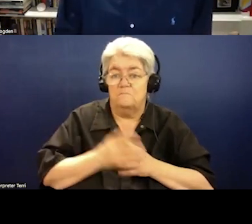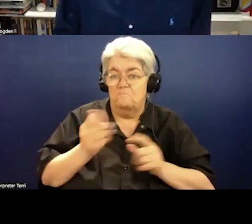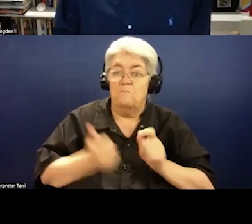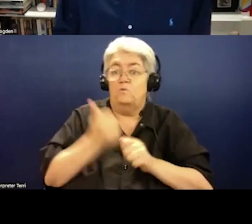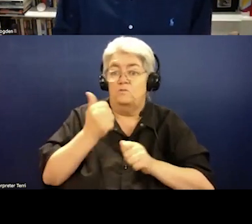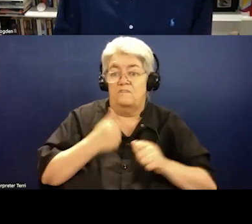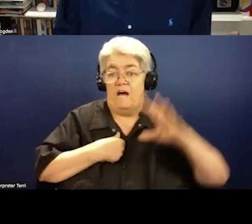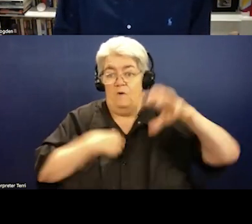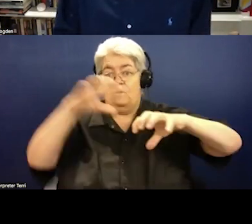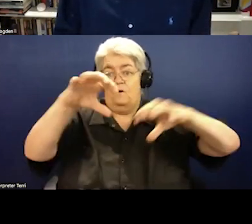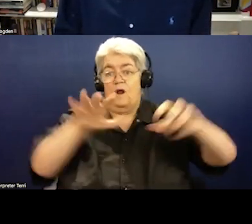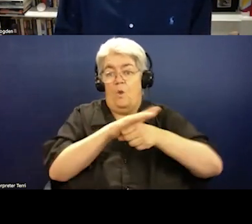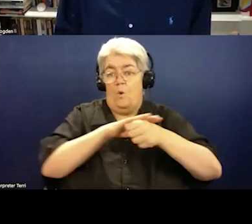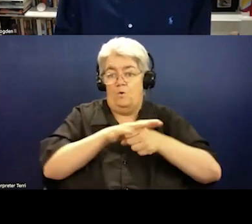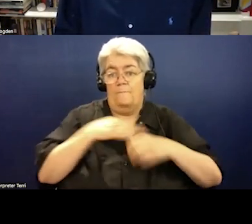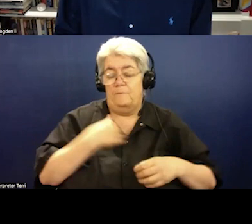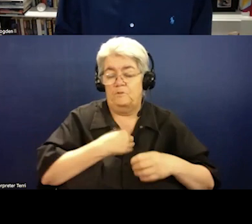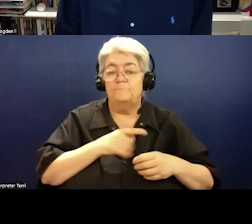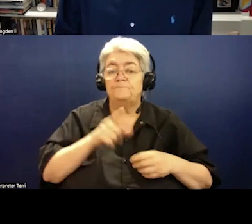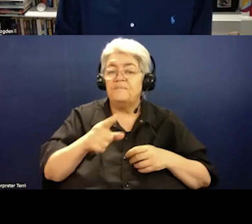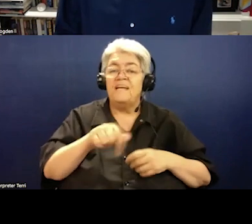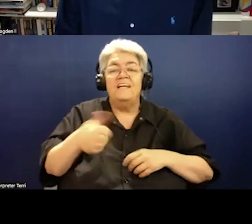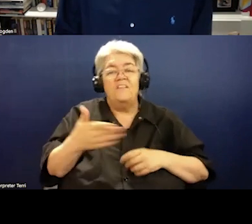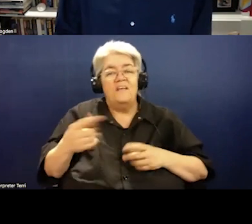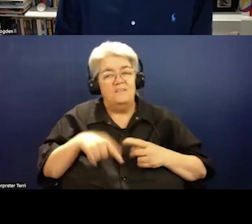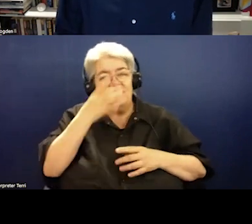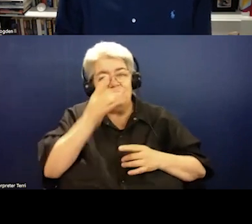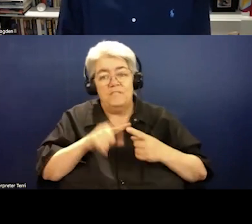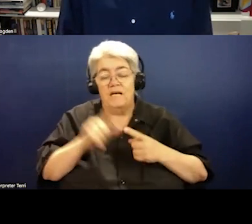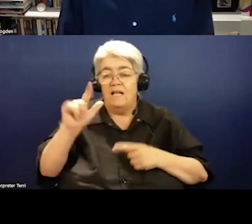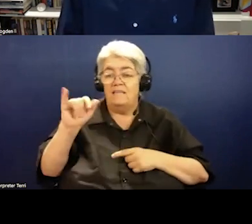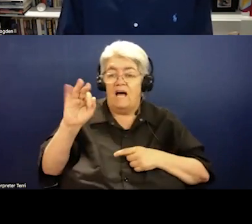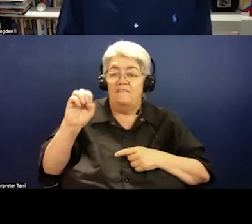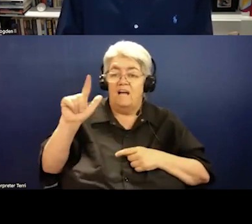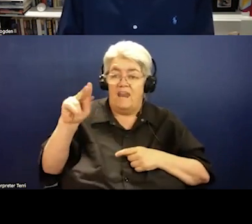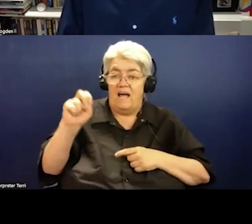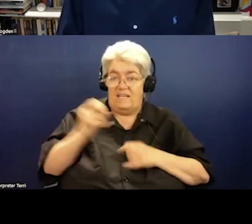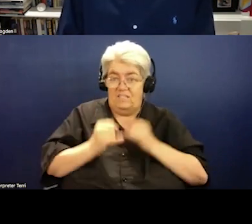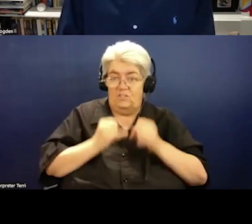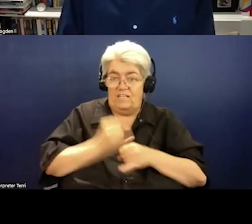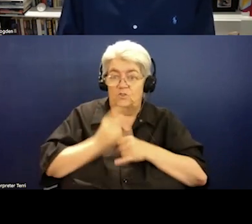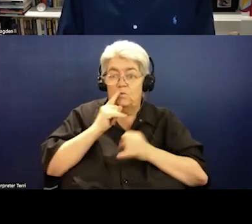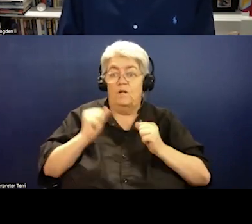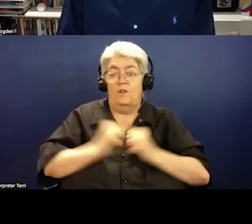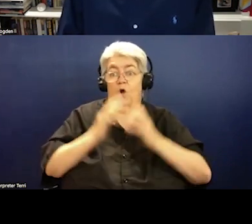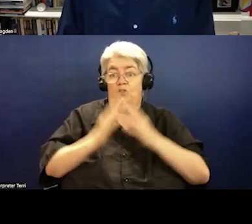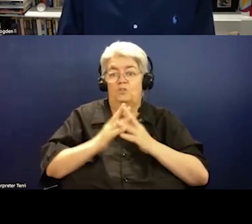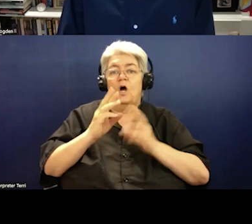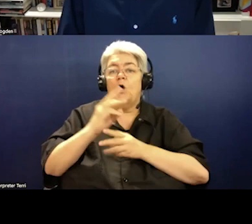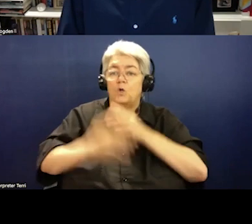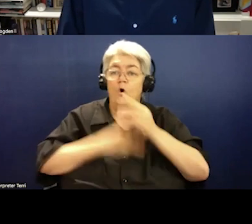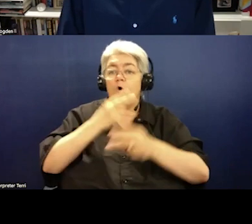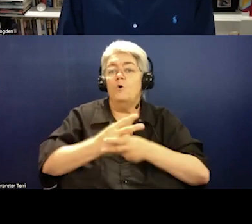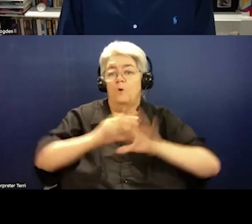that I think you'll find fascinating is Lifeline International will launch later this year a global movement to decriminalise